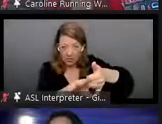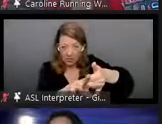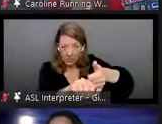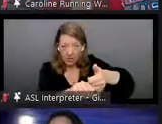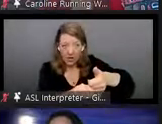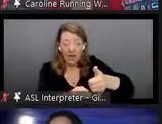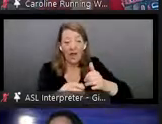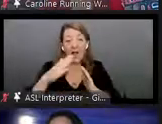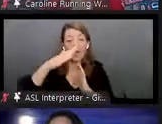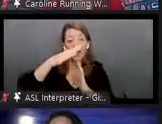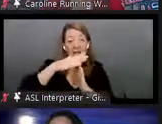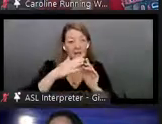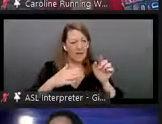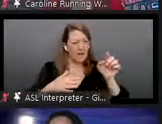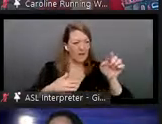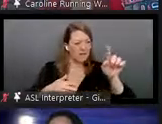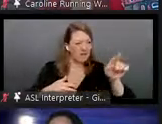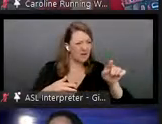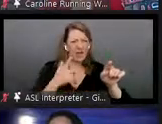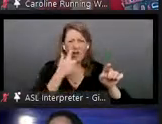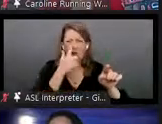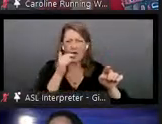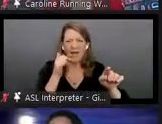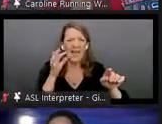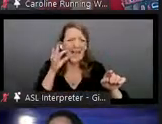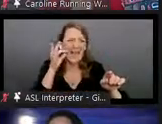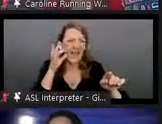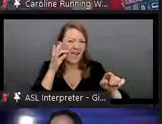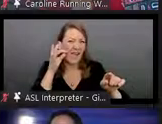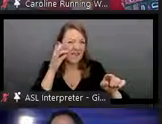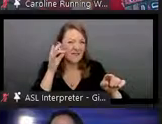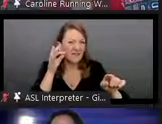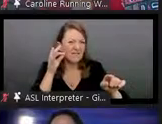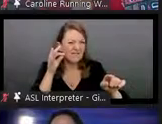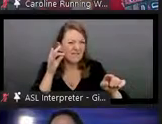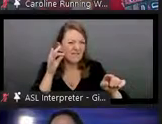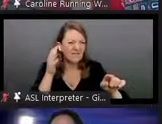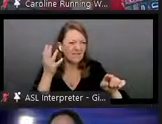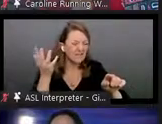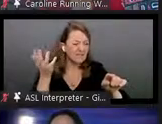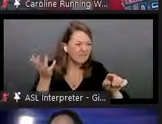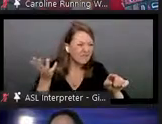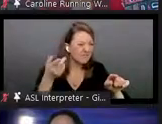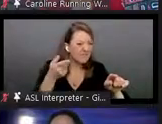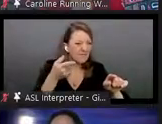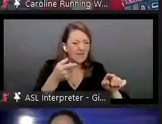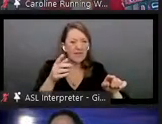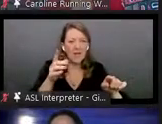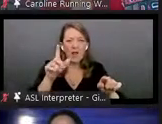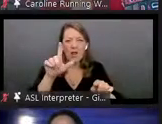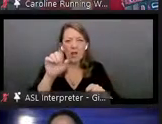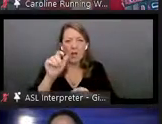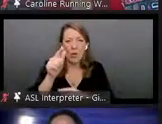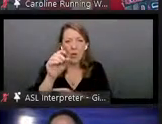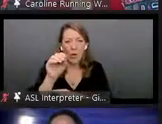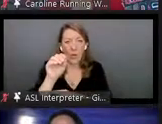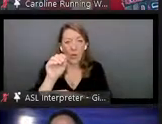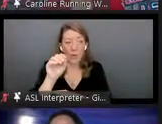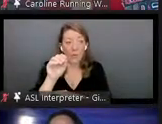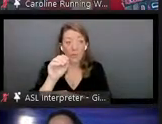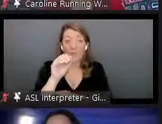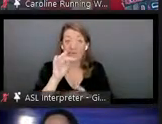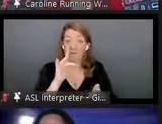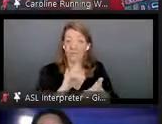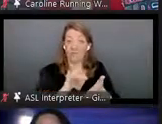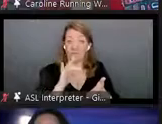it's actually like a cat um octopus it's the github logo uh and what that would do is actually take you to this page